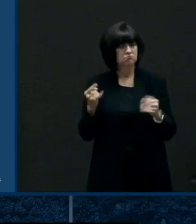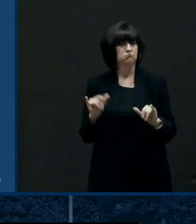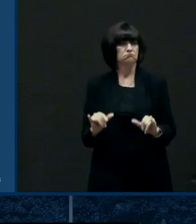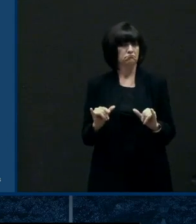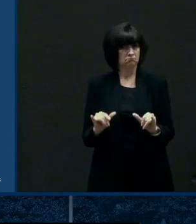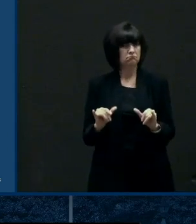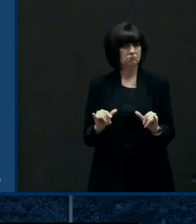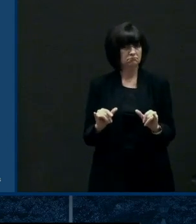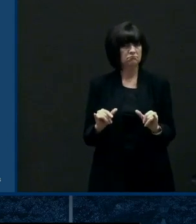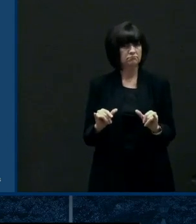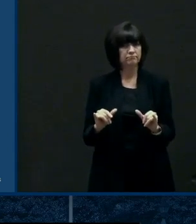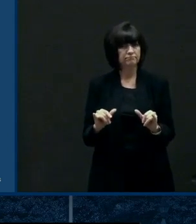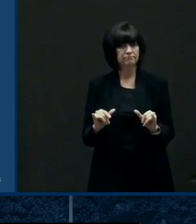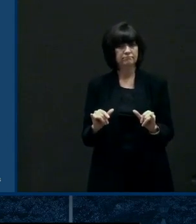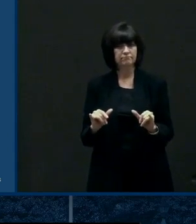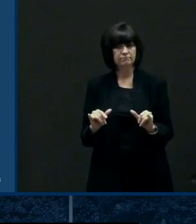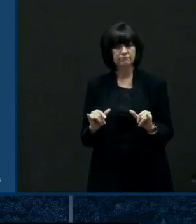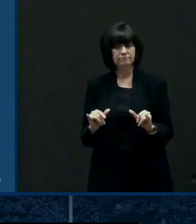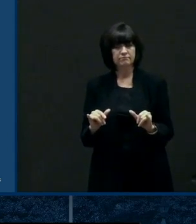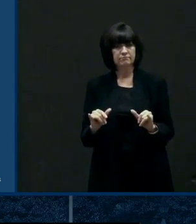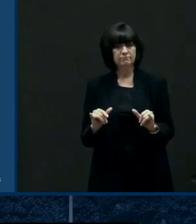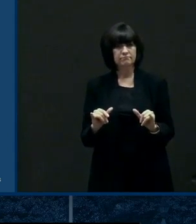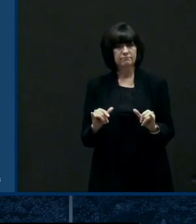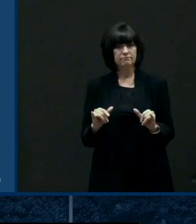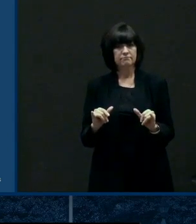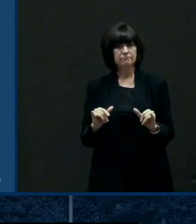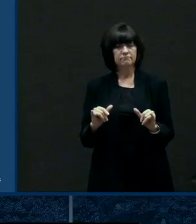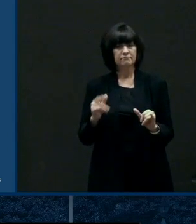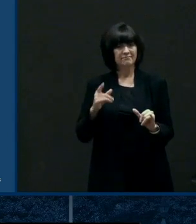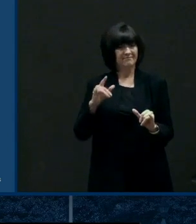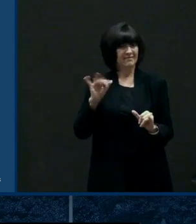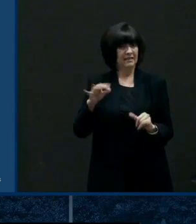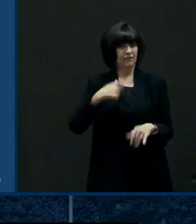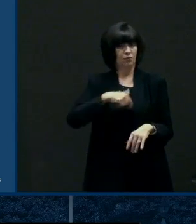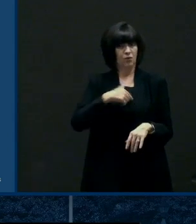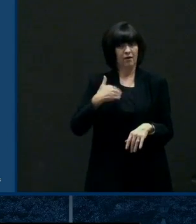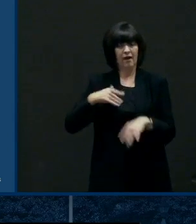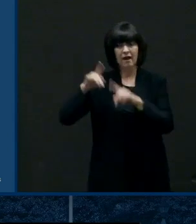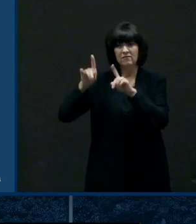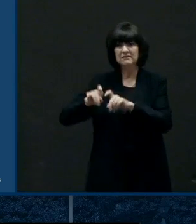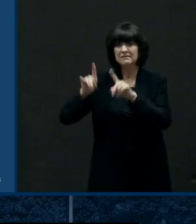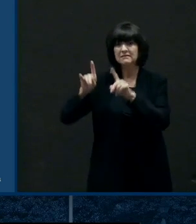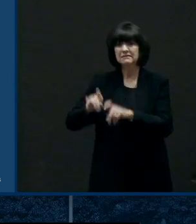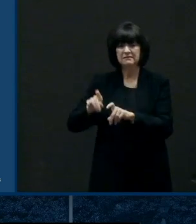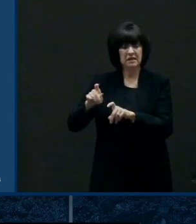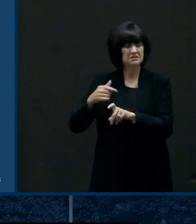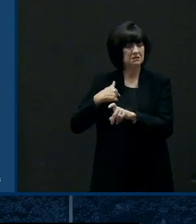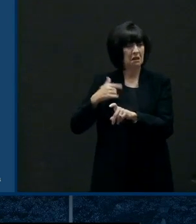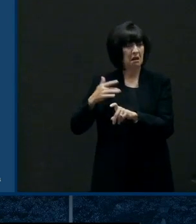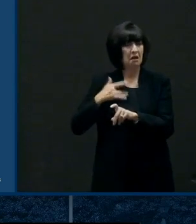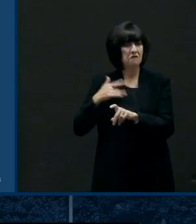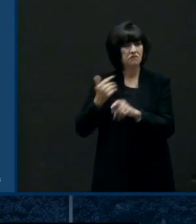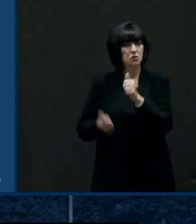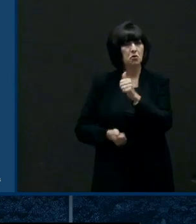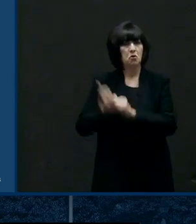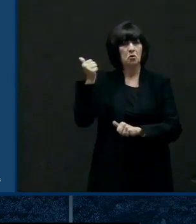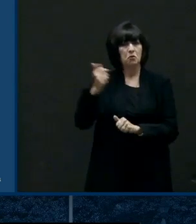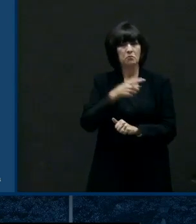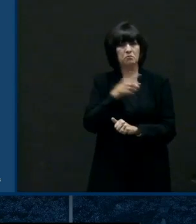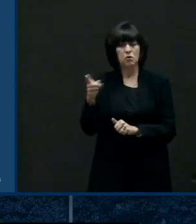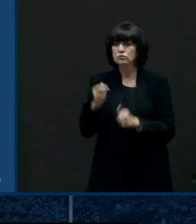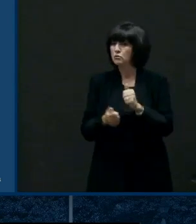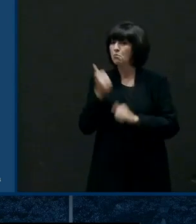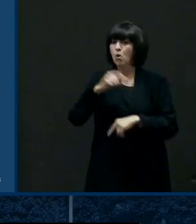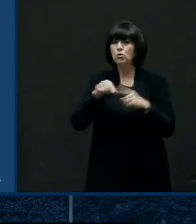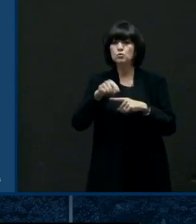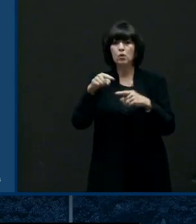data in testing i'm sure it would prove this to be the case that the vast majority of delawareians really no matter what particularly when you're in public